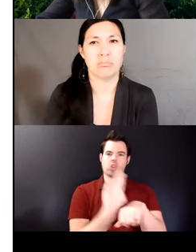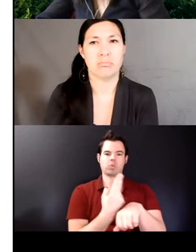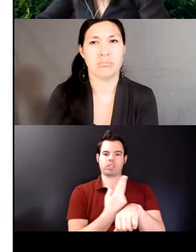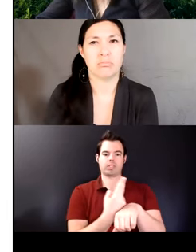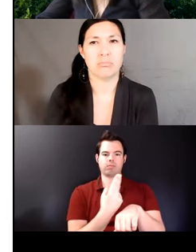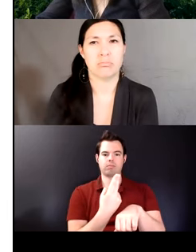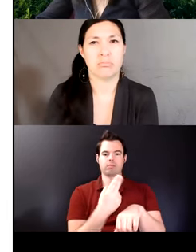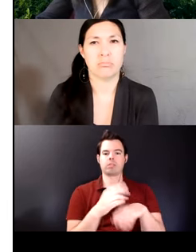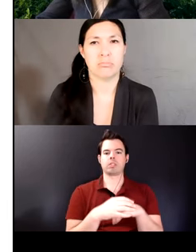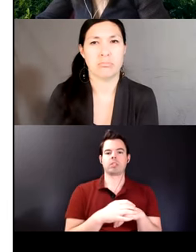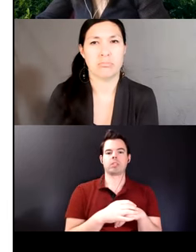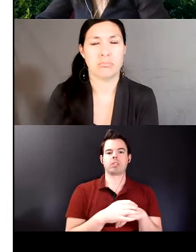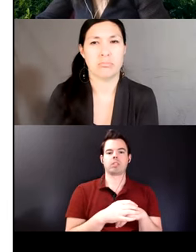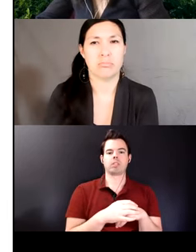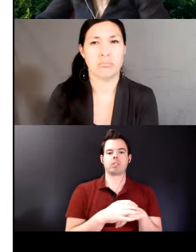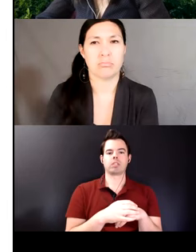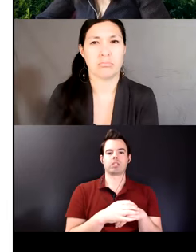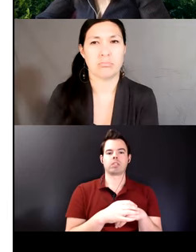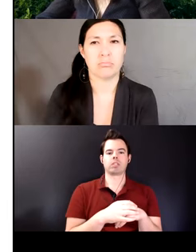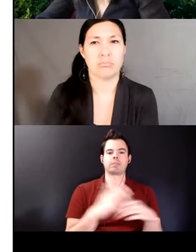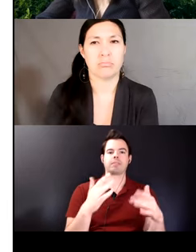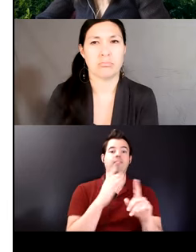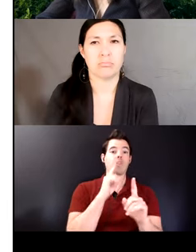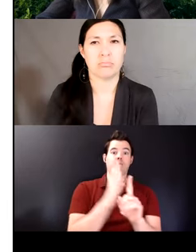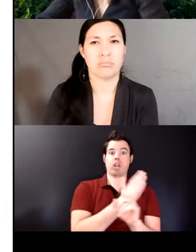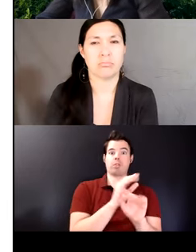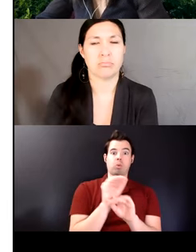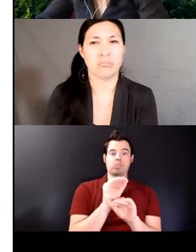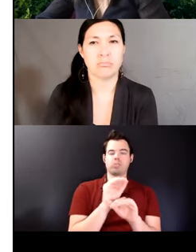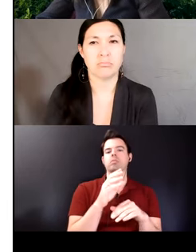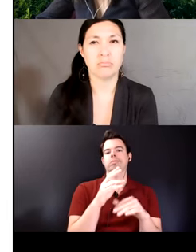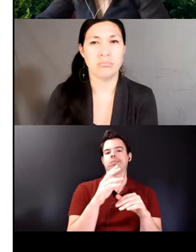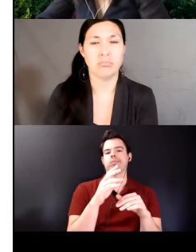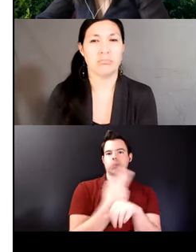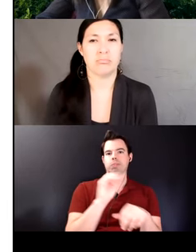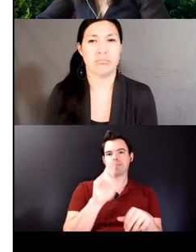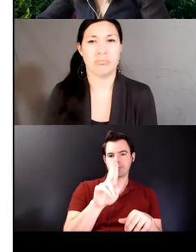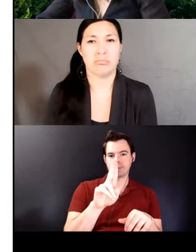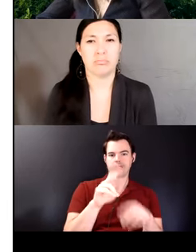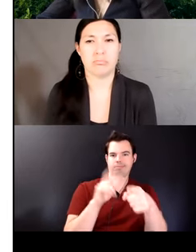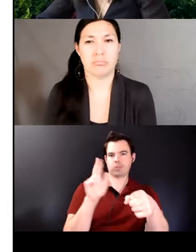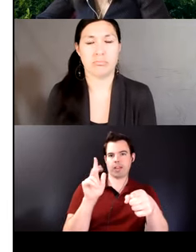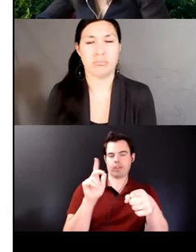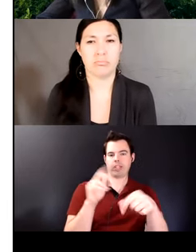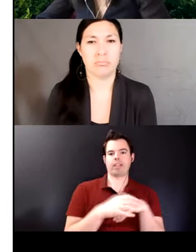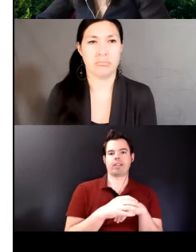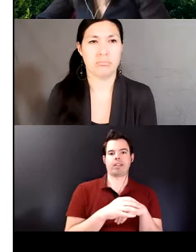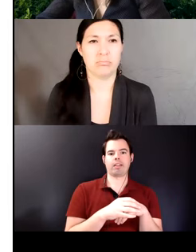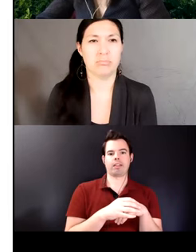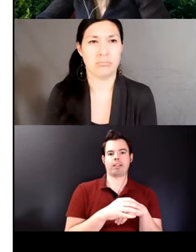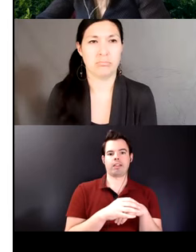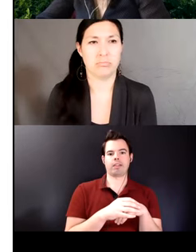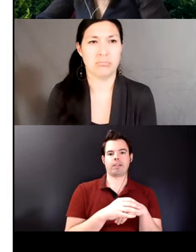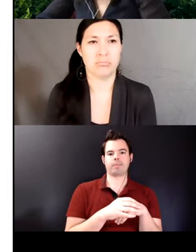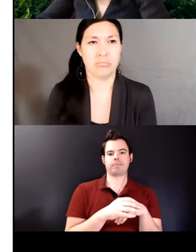single form of prior motion move to convey similar information as in 23 and asamuni i